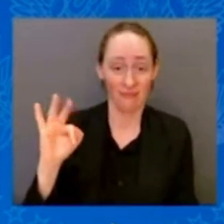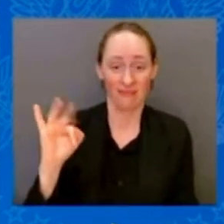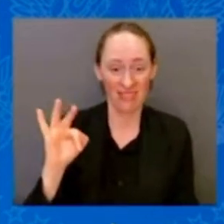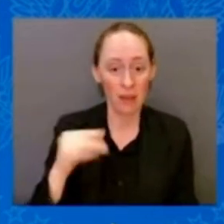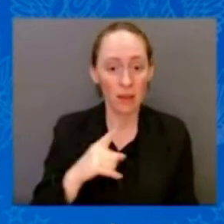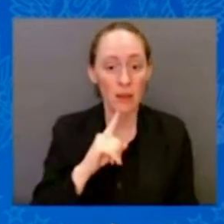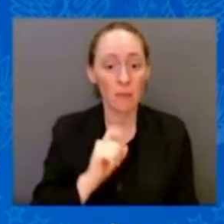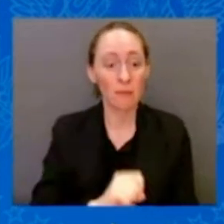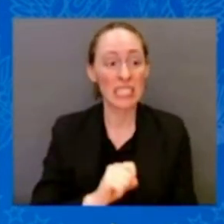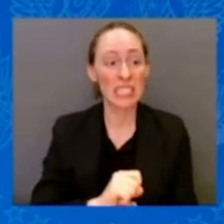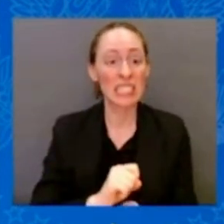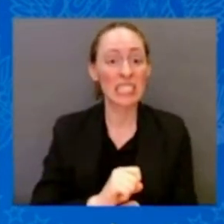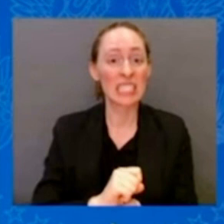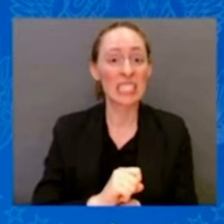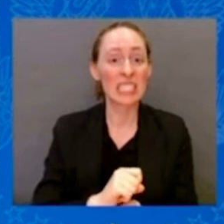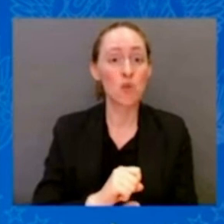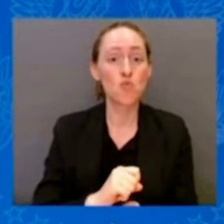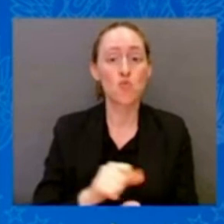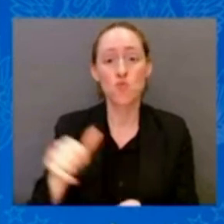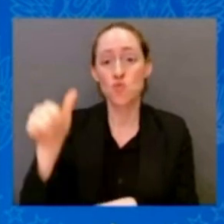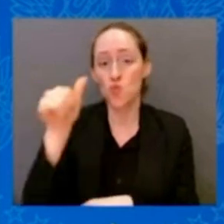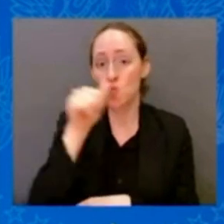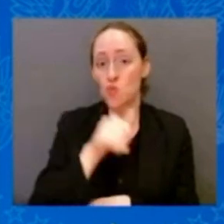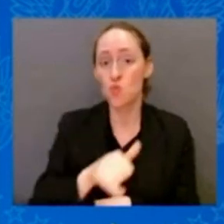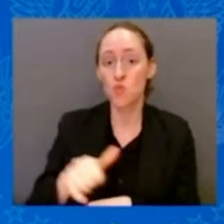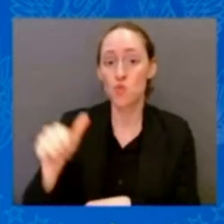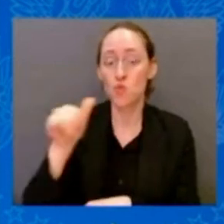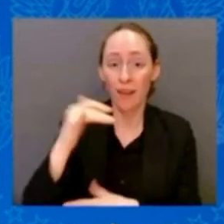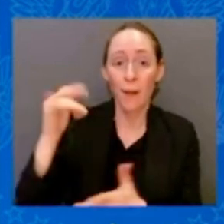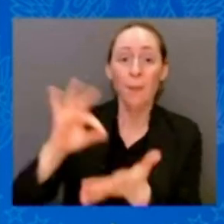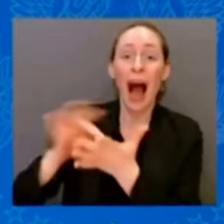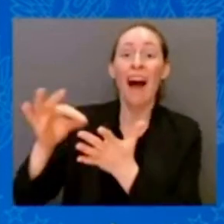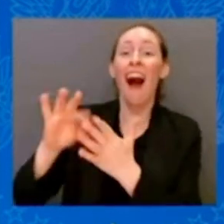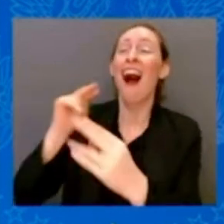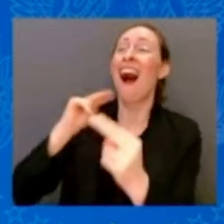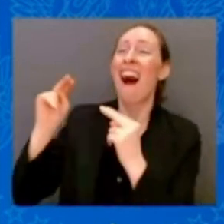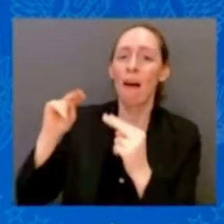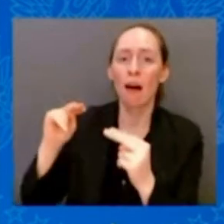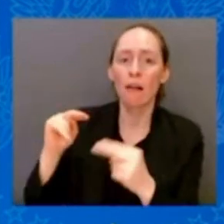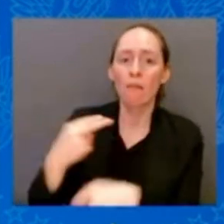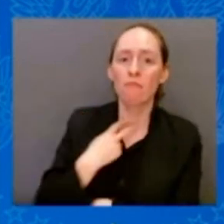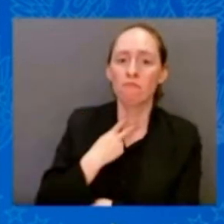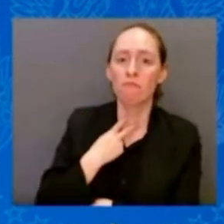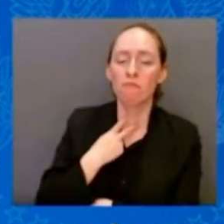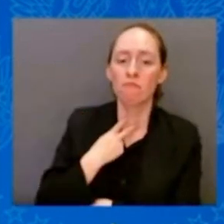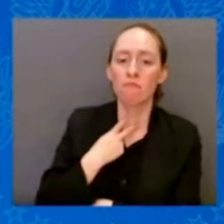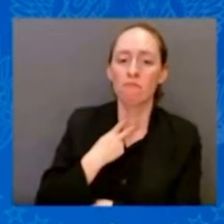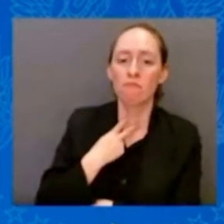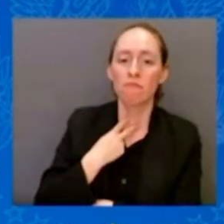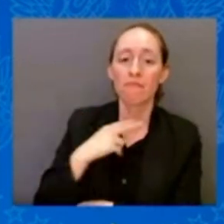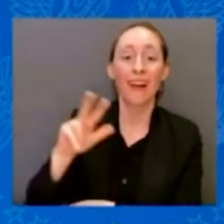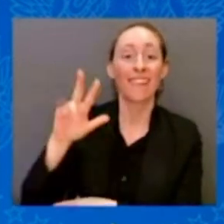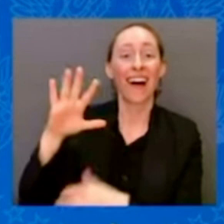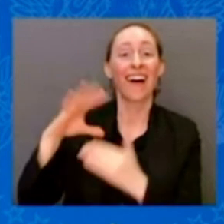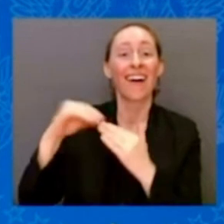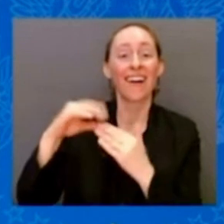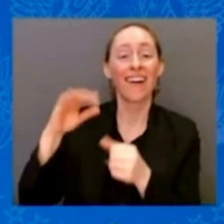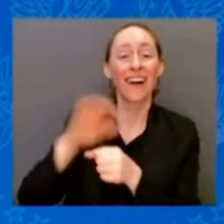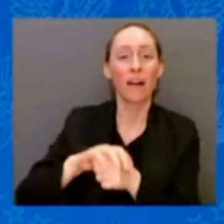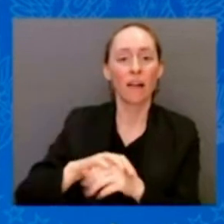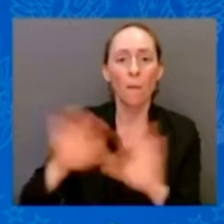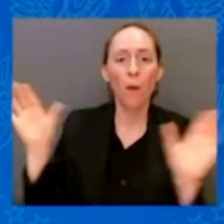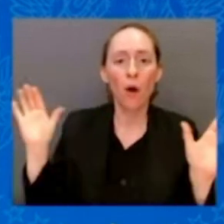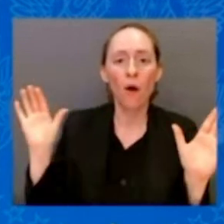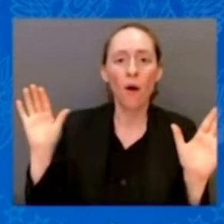year in prescription drugs goes away. The $35-a-month insulin limitation goes away. And by the way,